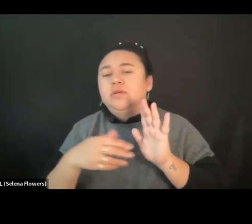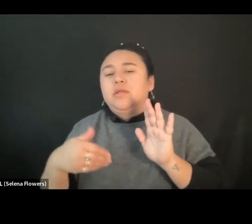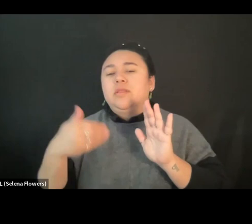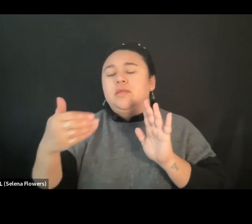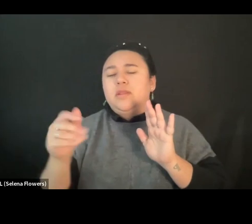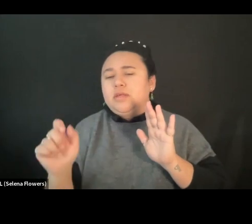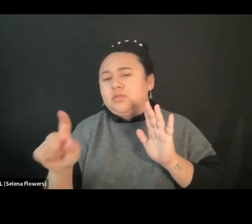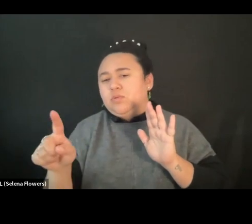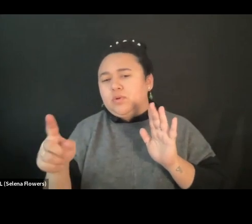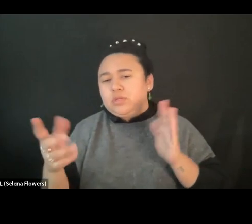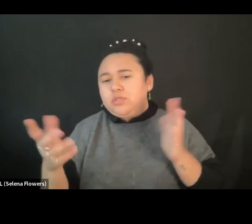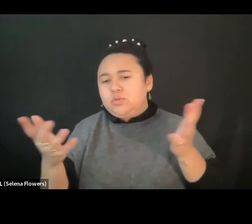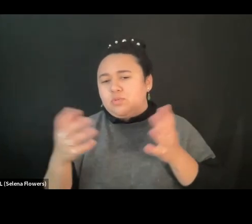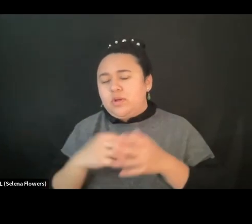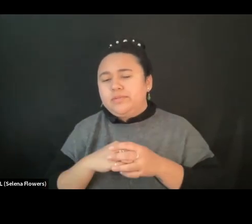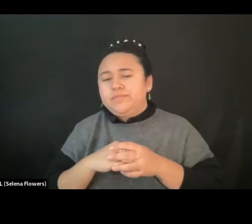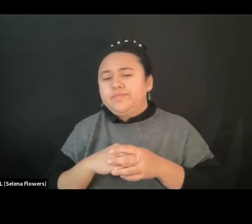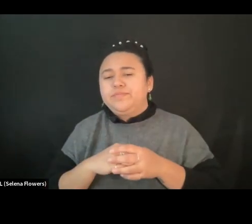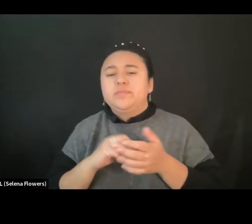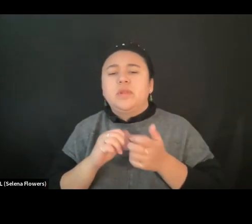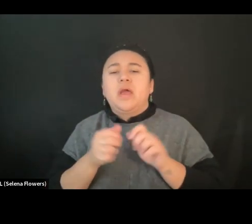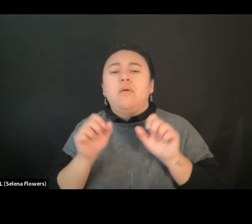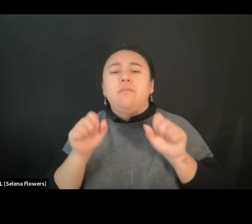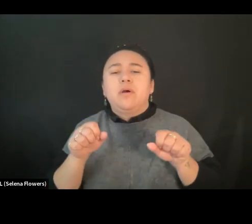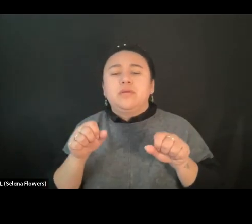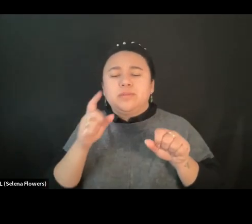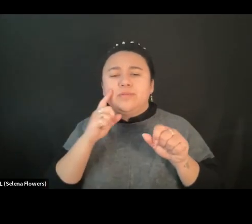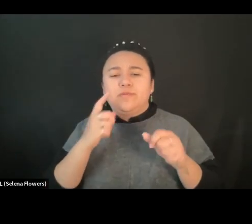how this is possible in practice.